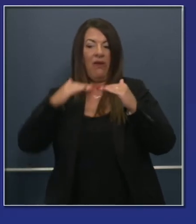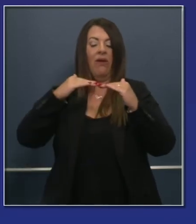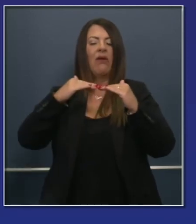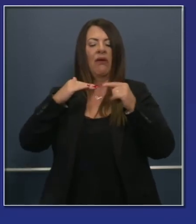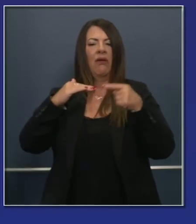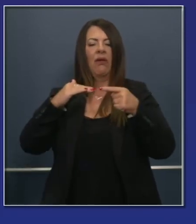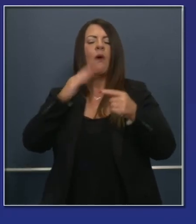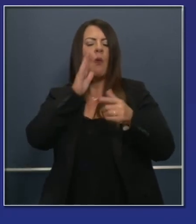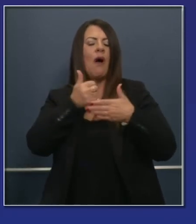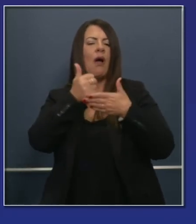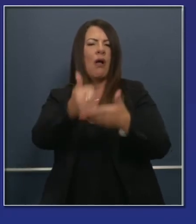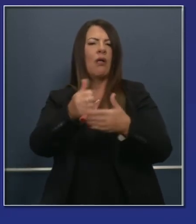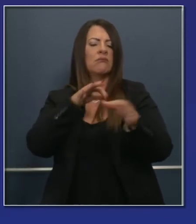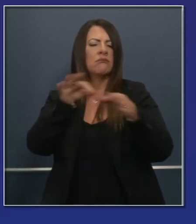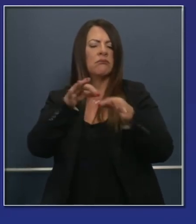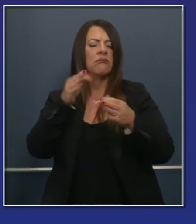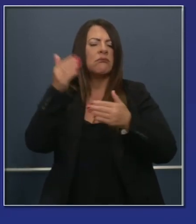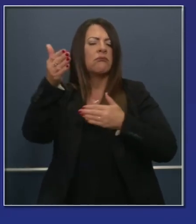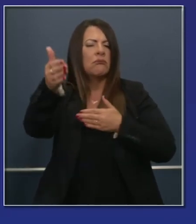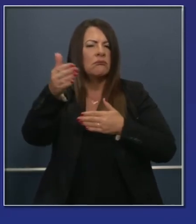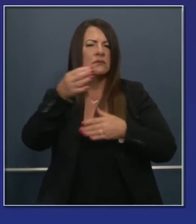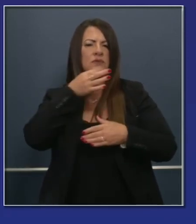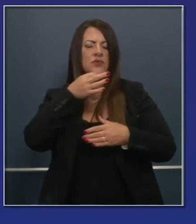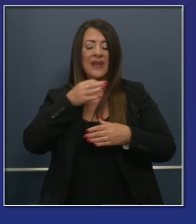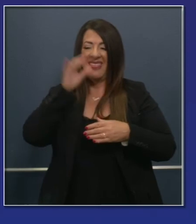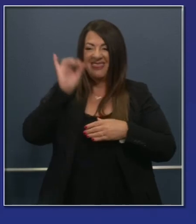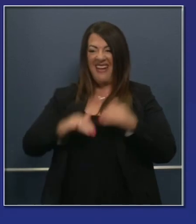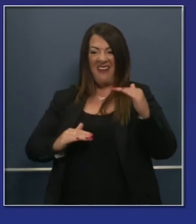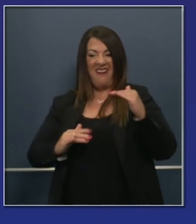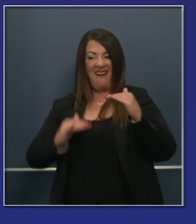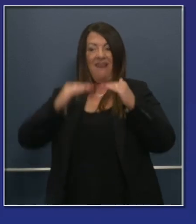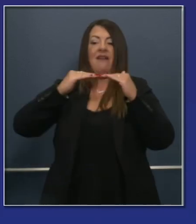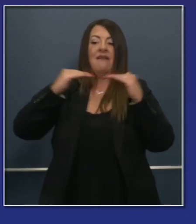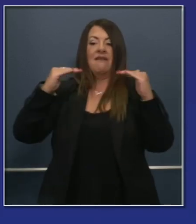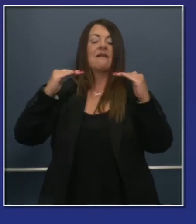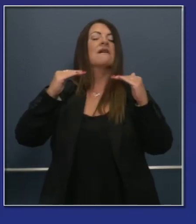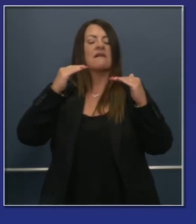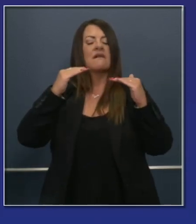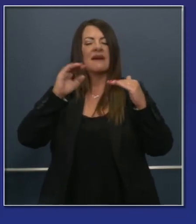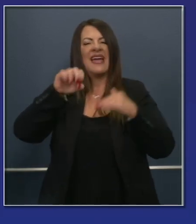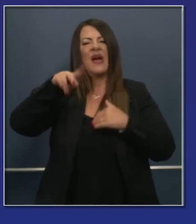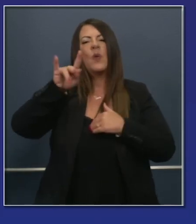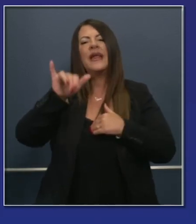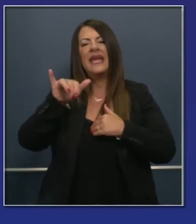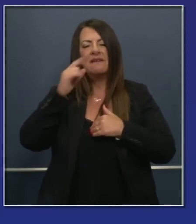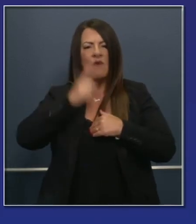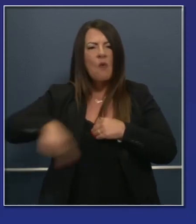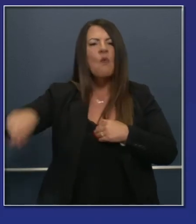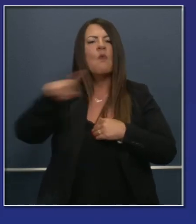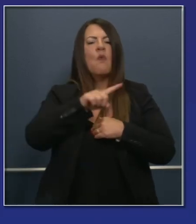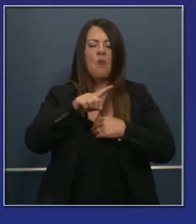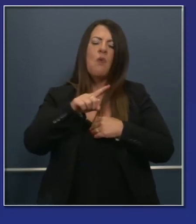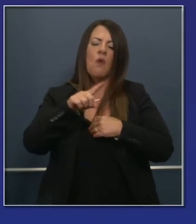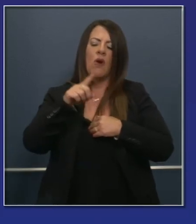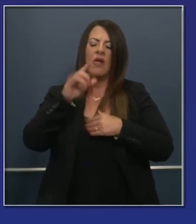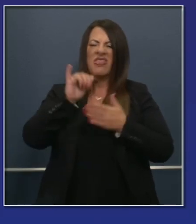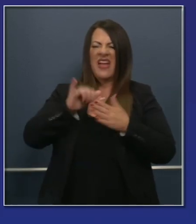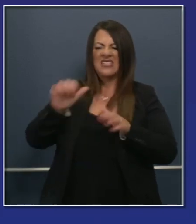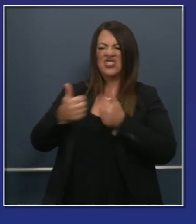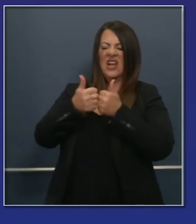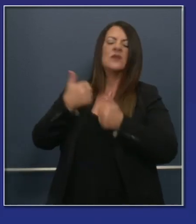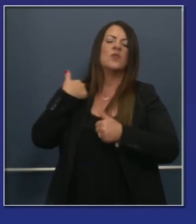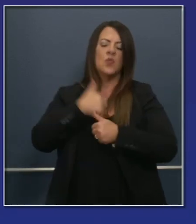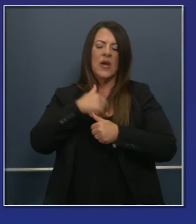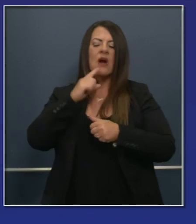but I want you to know that is top of mind and we're very cognizant of our responsibility in those challenges accordingly we've been